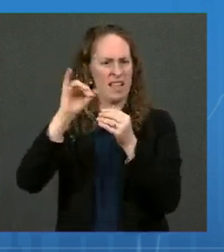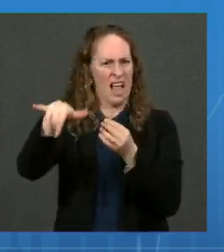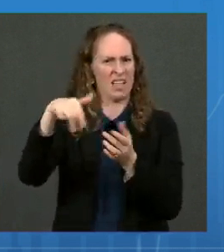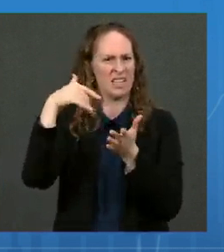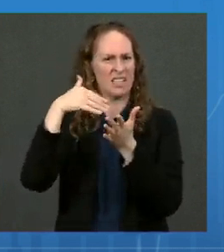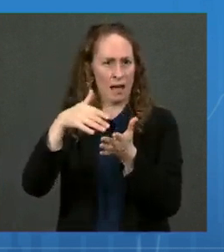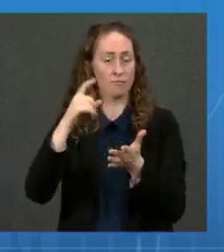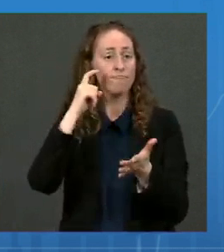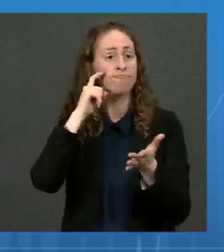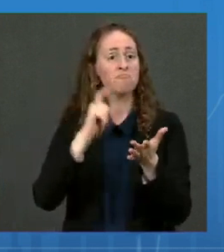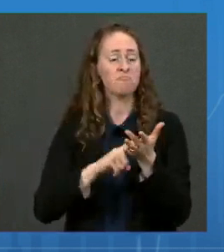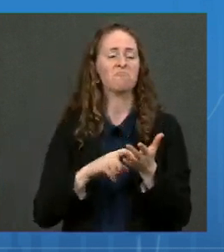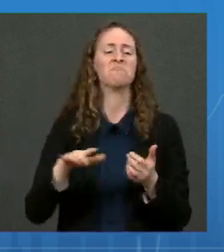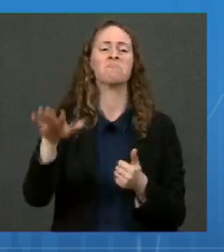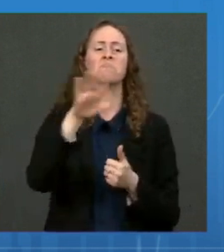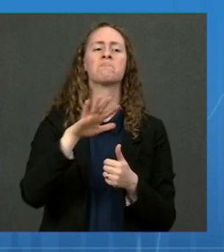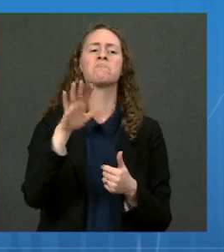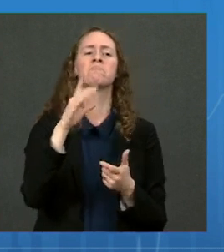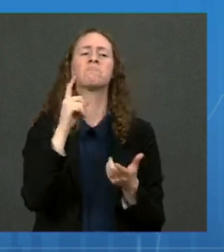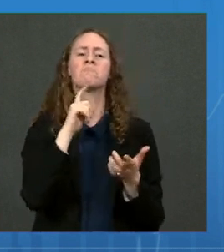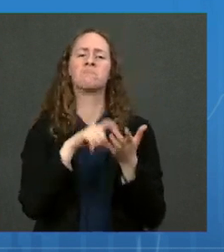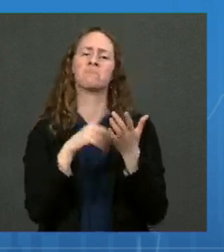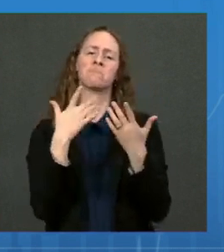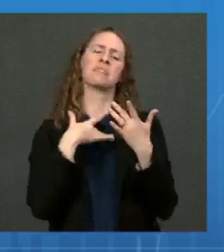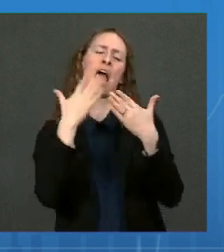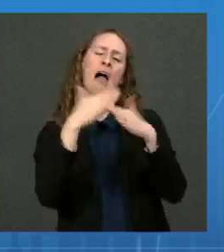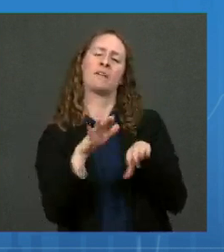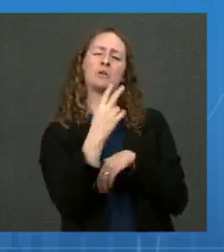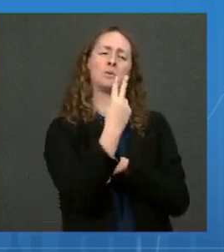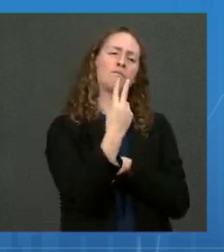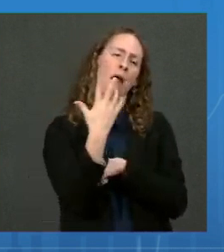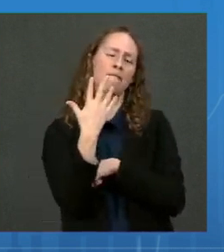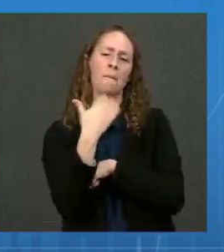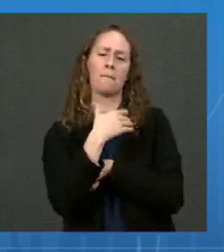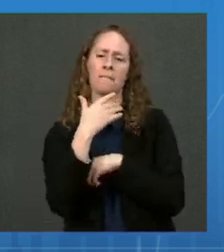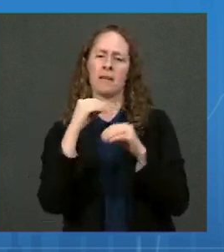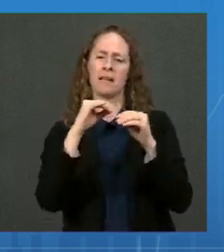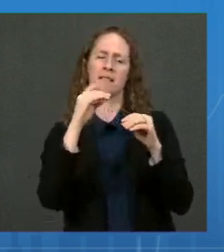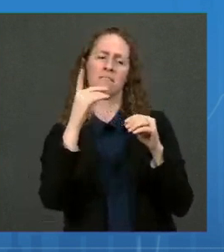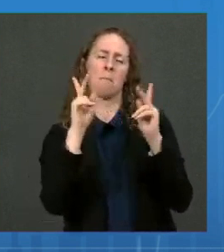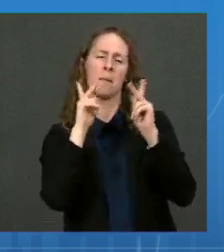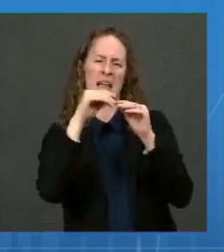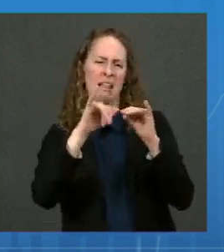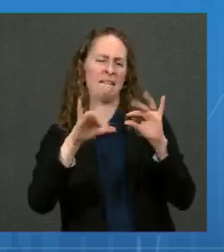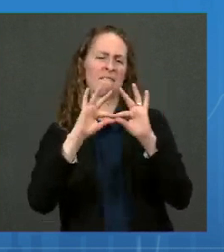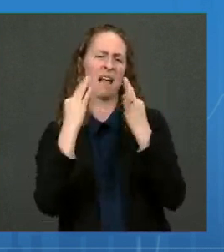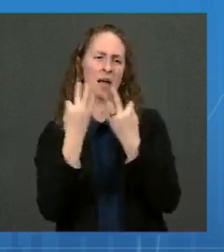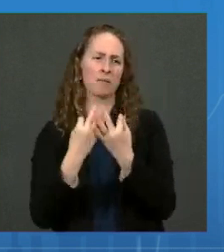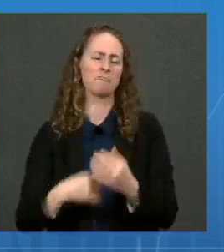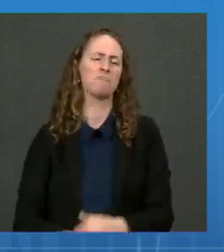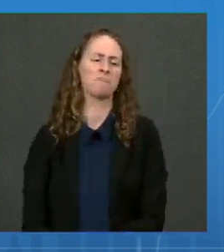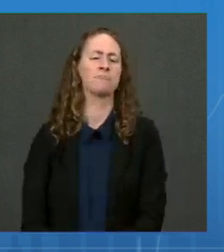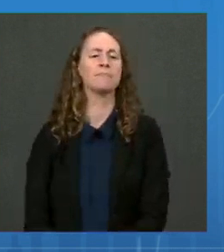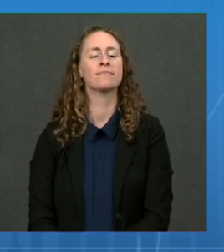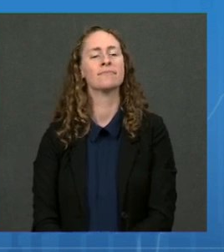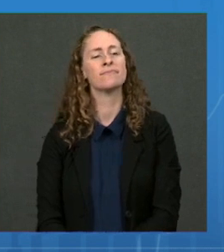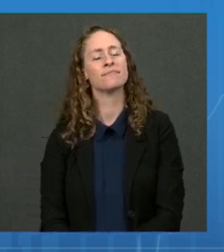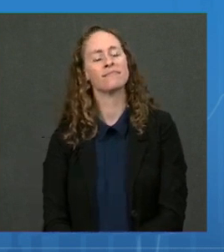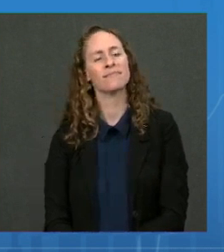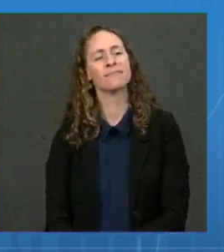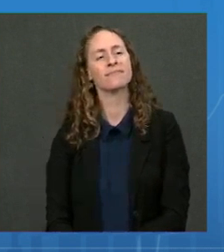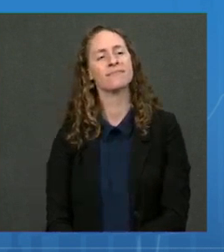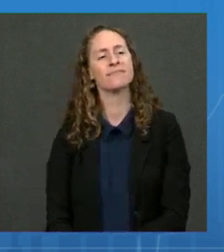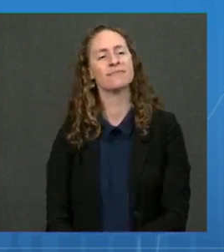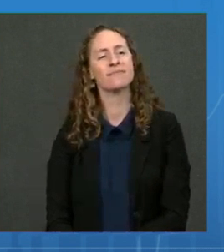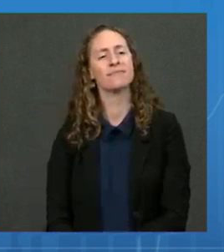members, and the study demonstrated that as the number of family members vaccinated against COVID-19 increased, the risk